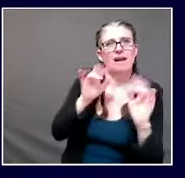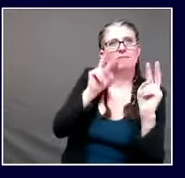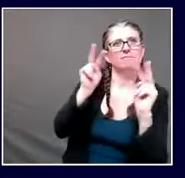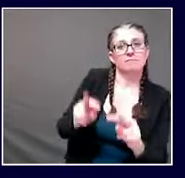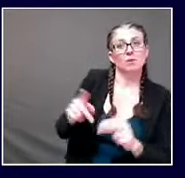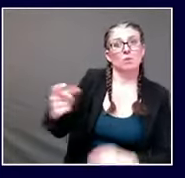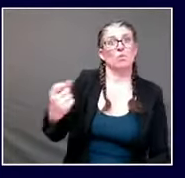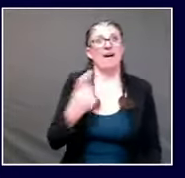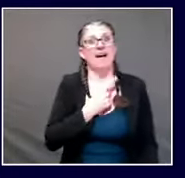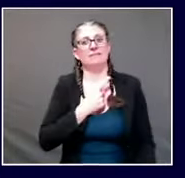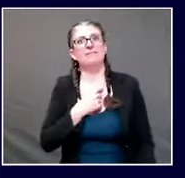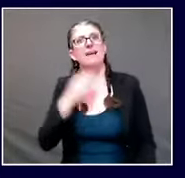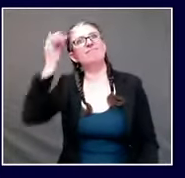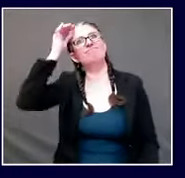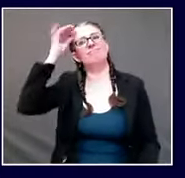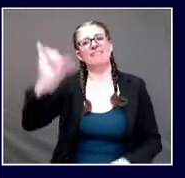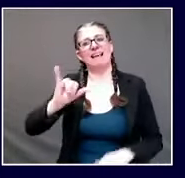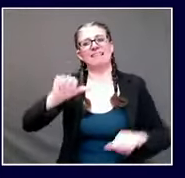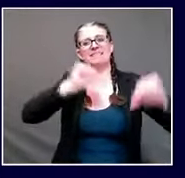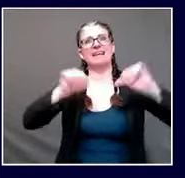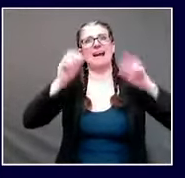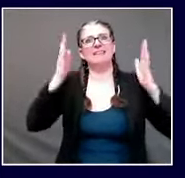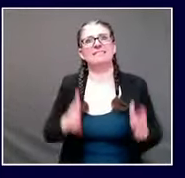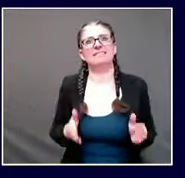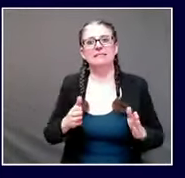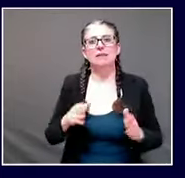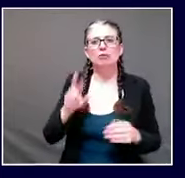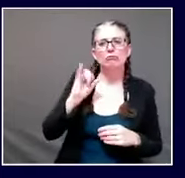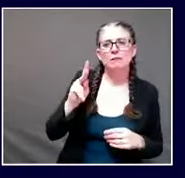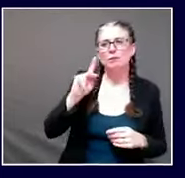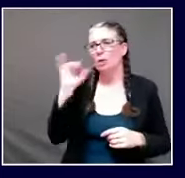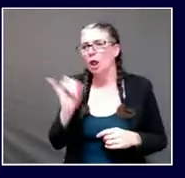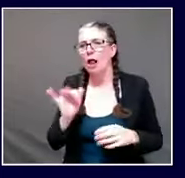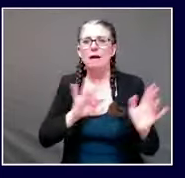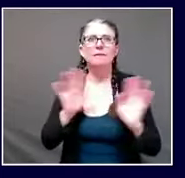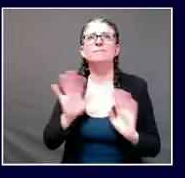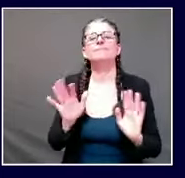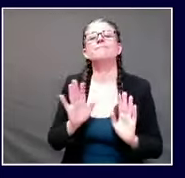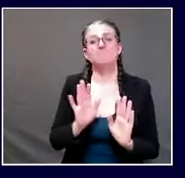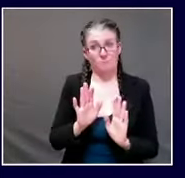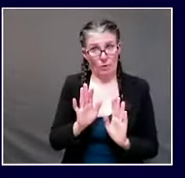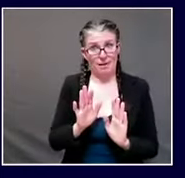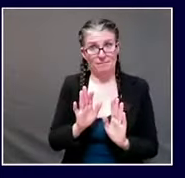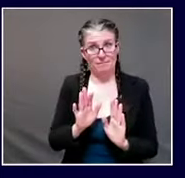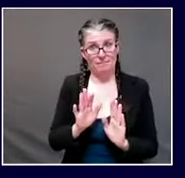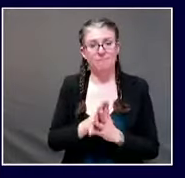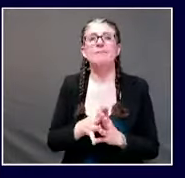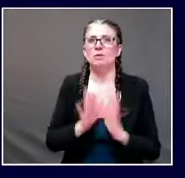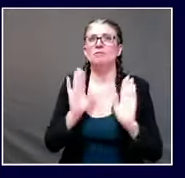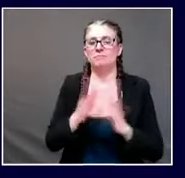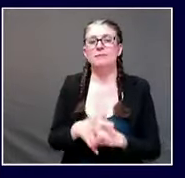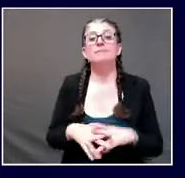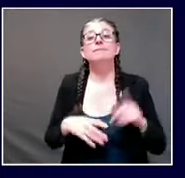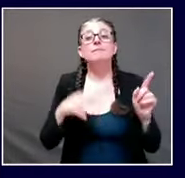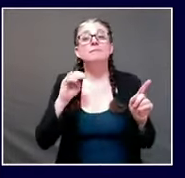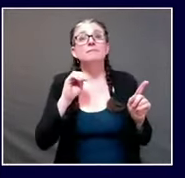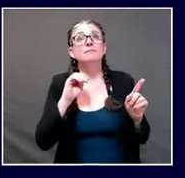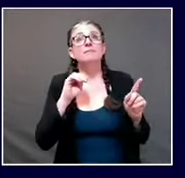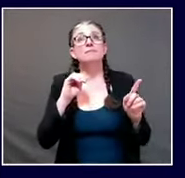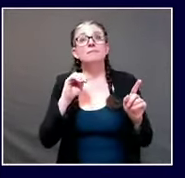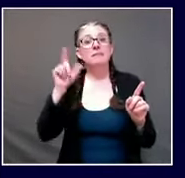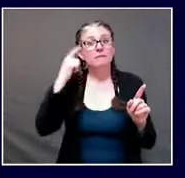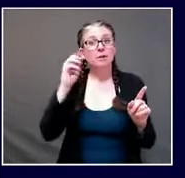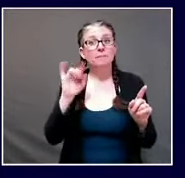um governor mills patrick's question was the last one so i will turn things back over to you great thank you and i want to refer back to a